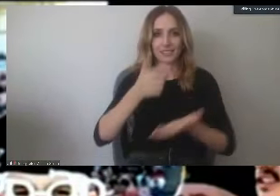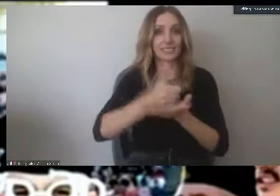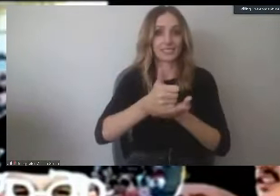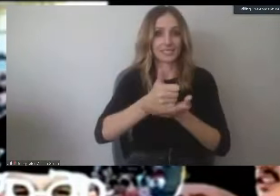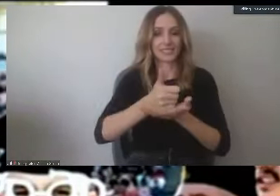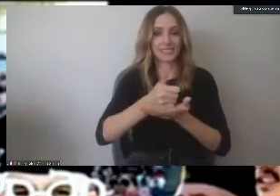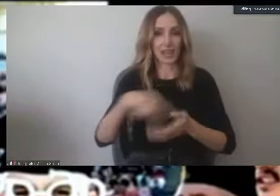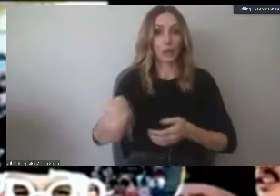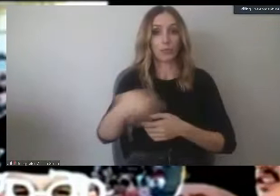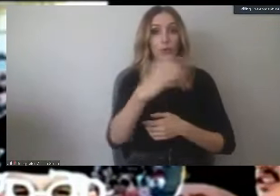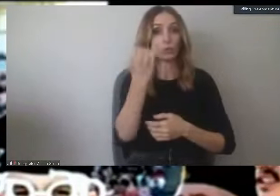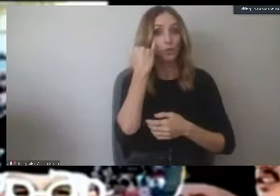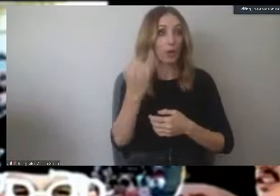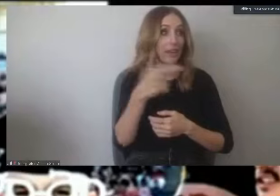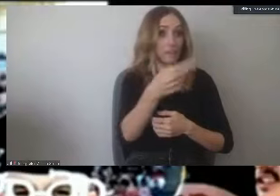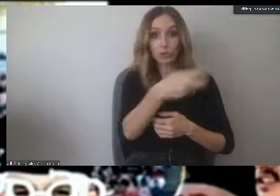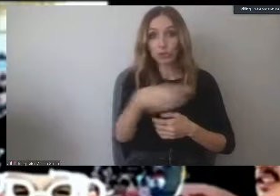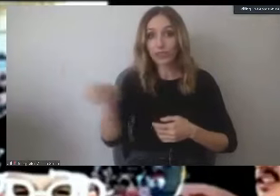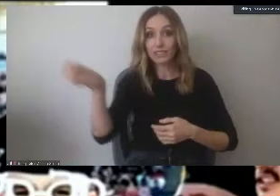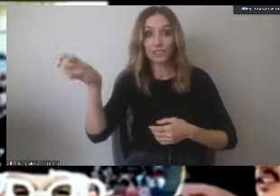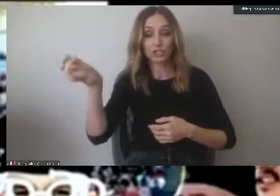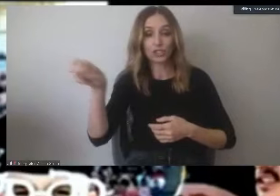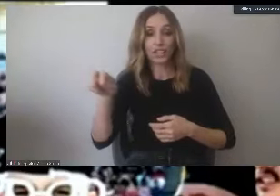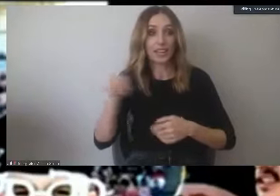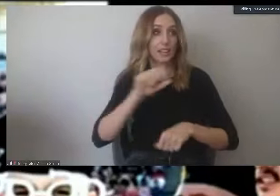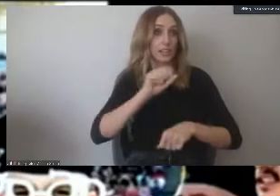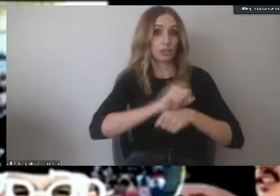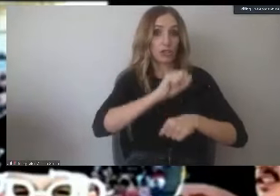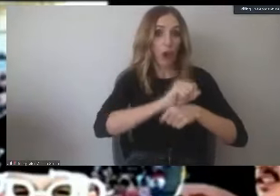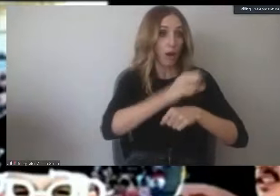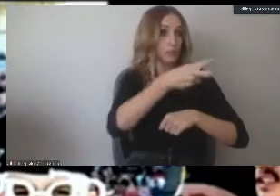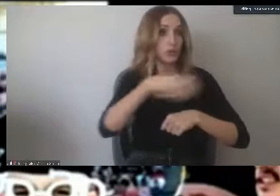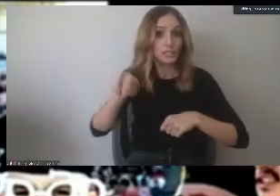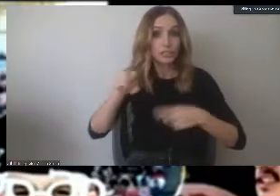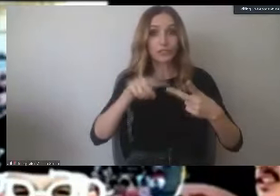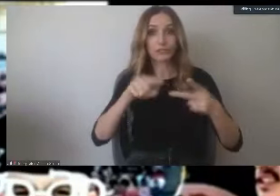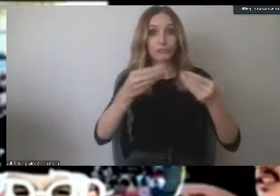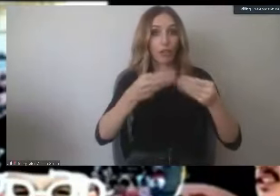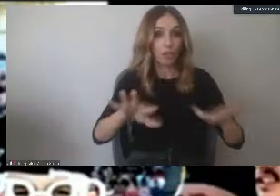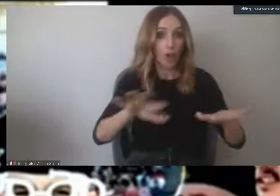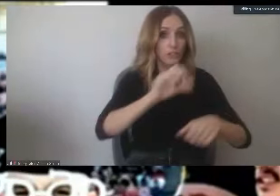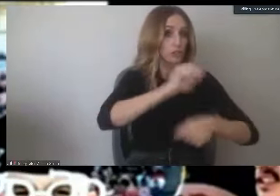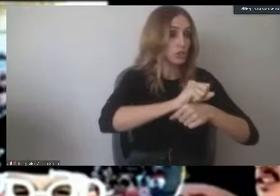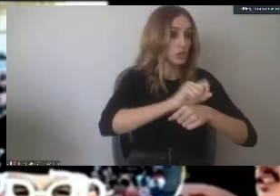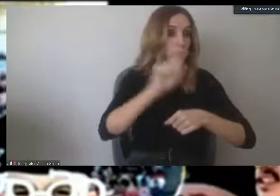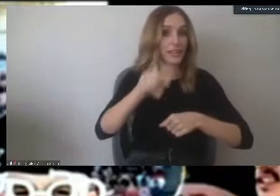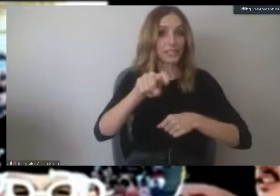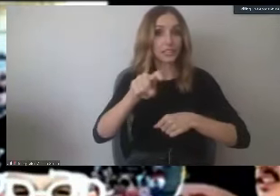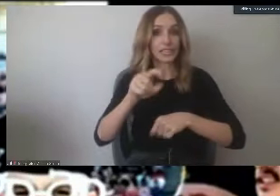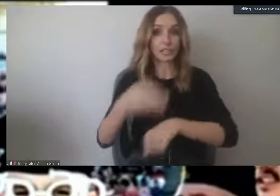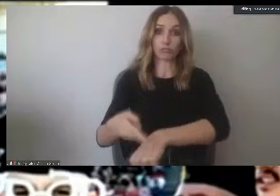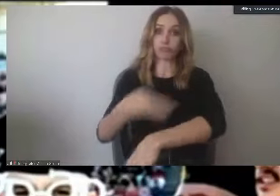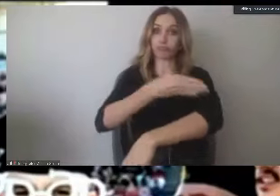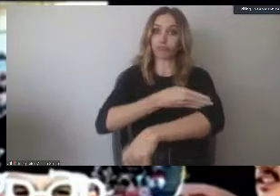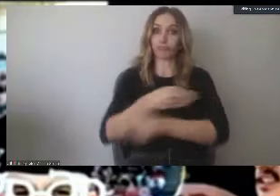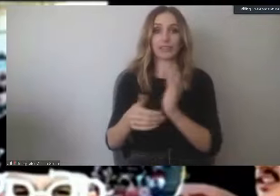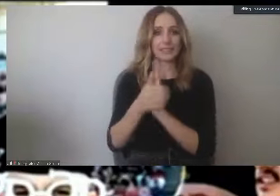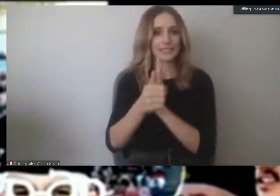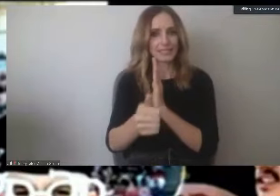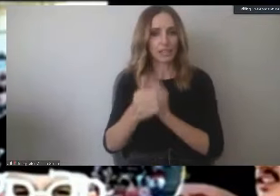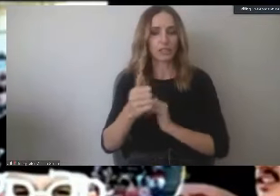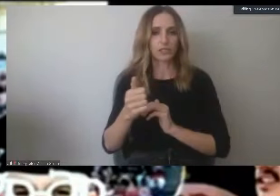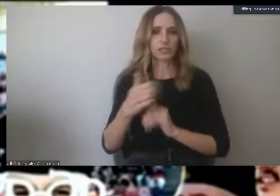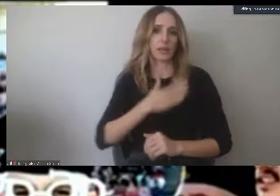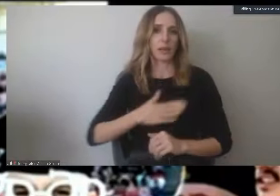If you're making any kind of a transition from a job or if you've lost a job and you need to upgrade some skills, please go on our website